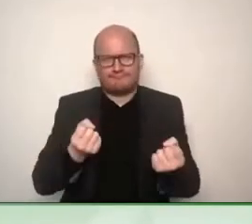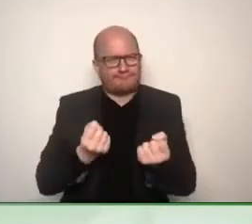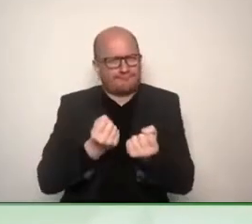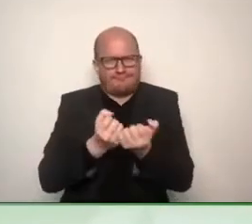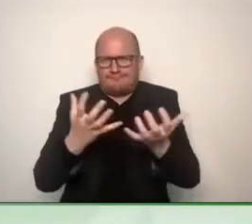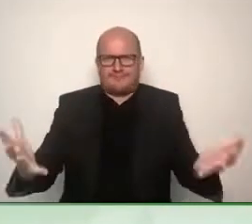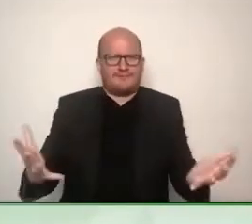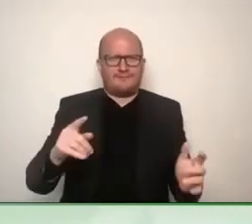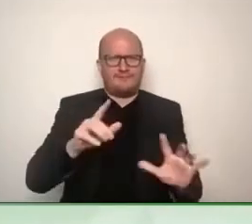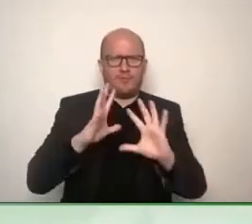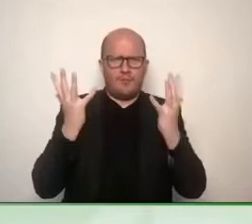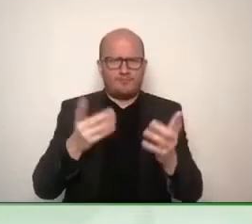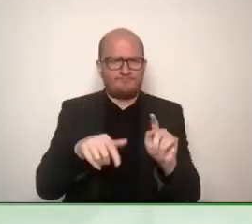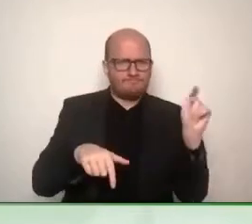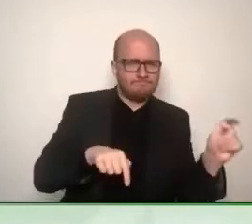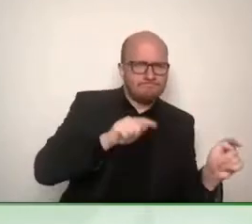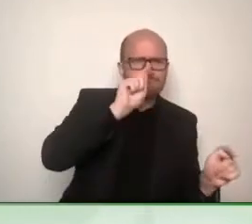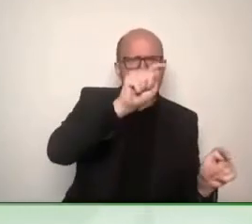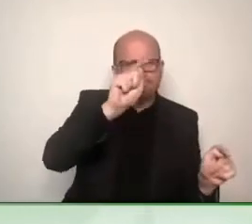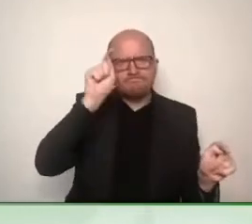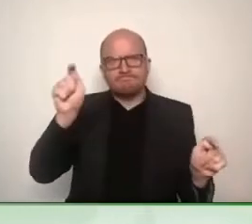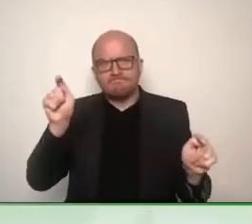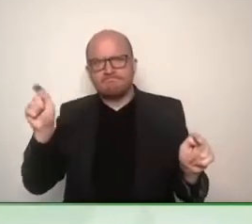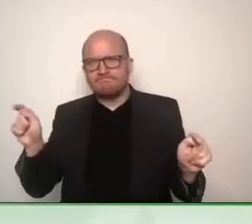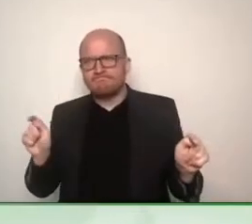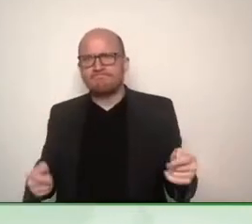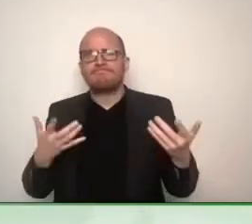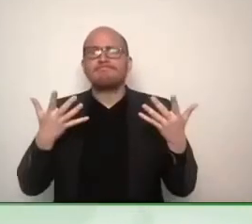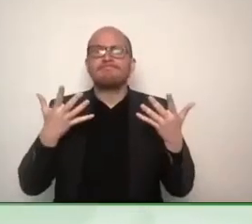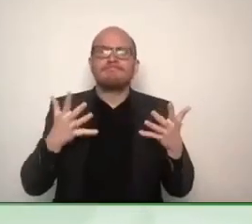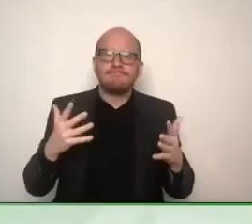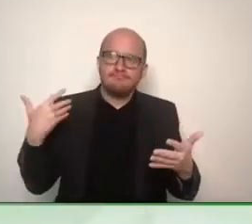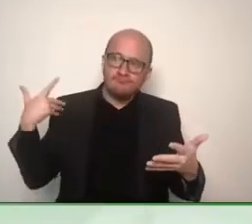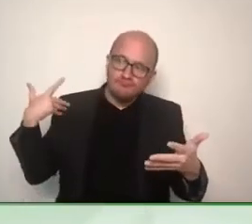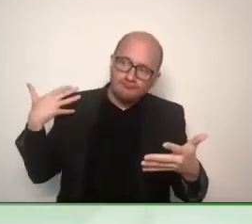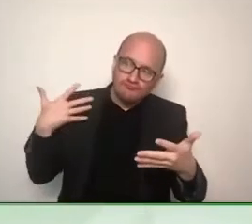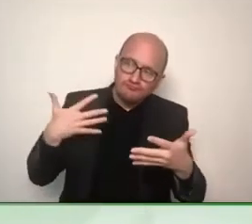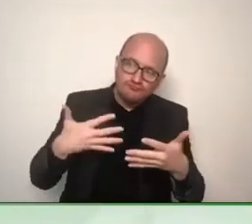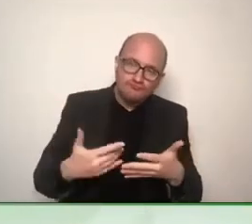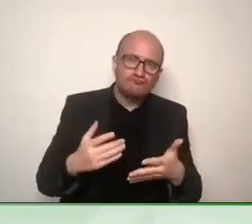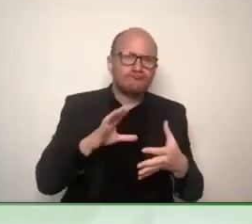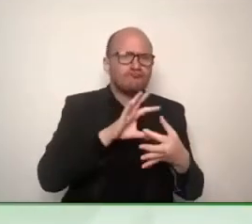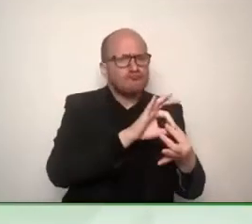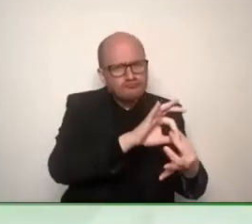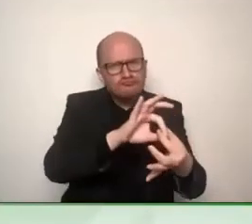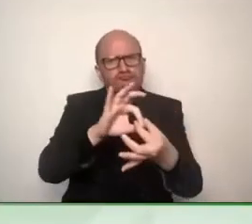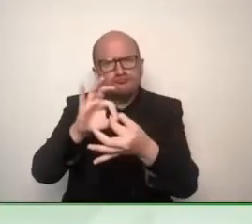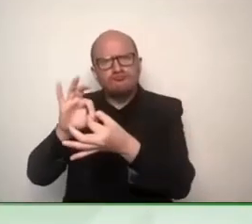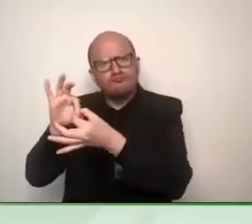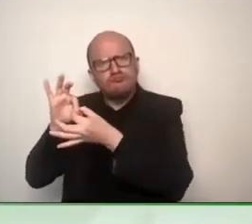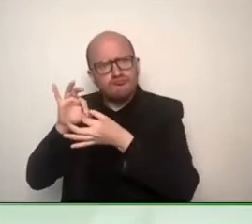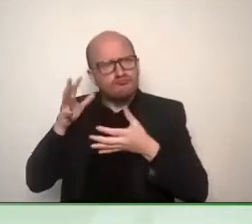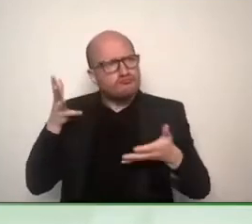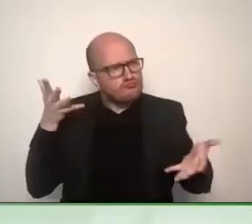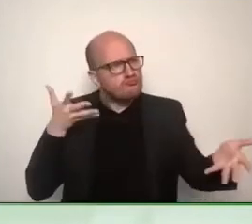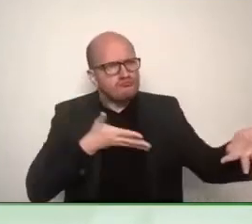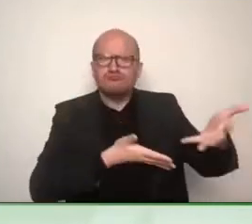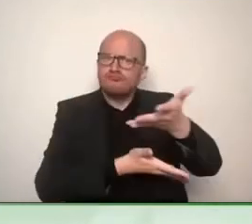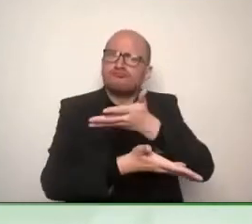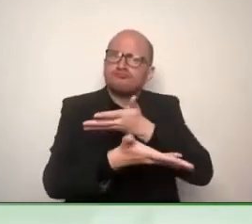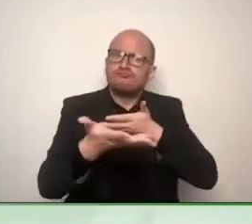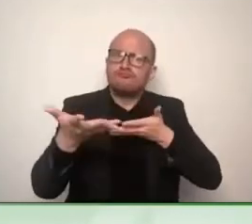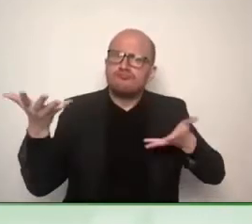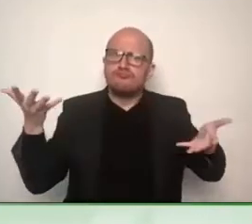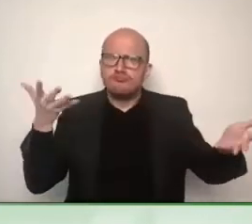already collaborate for some time but we have now said well there are so many global issues that where exchange of knowledge and